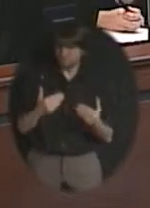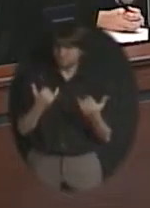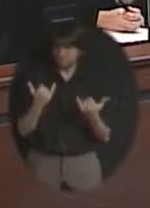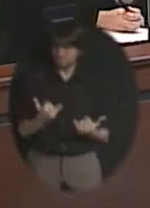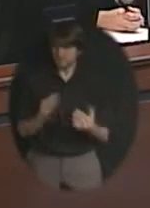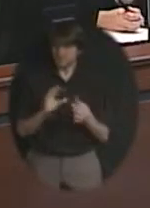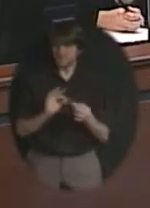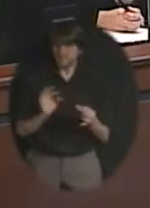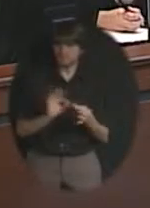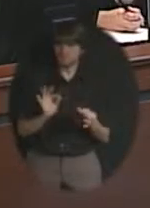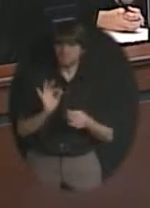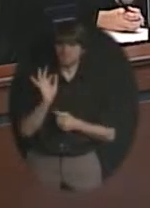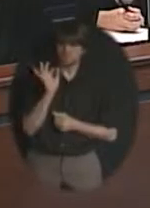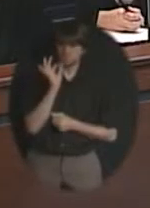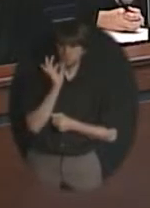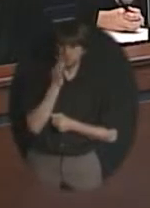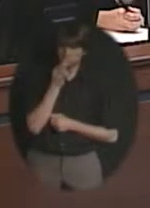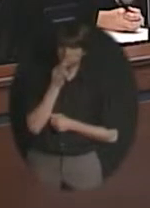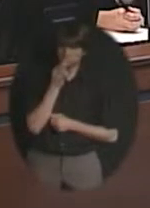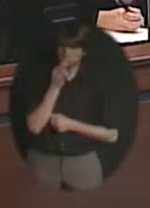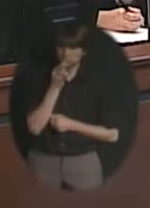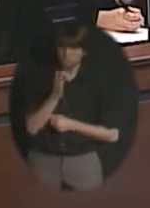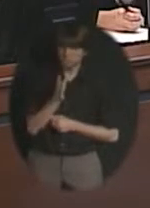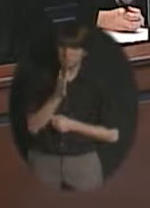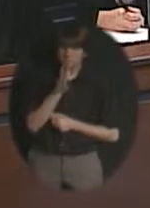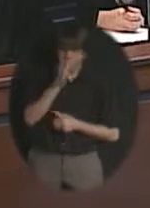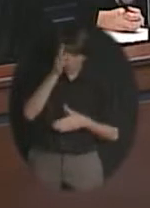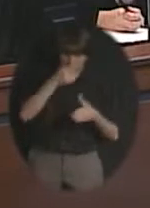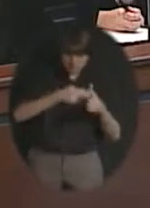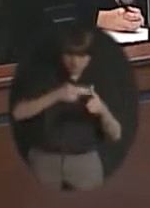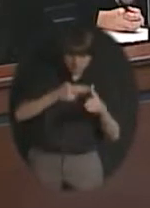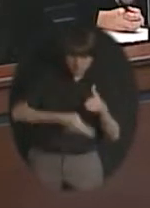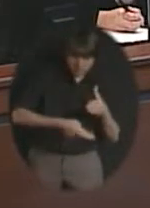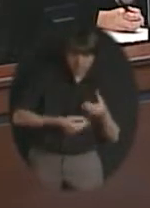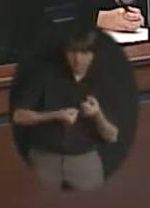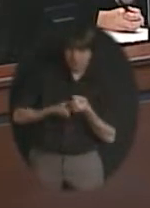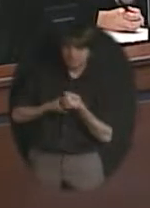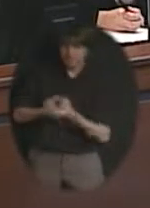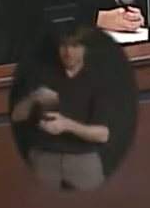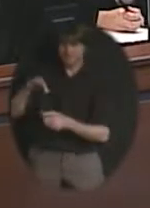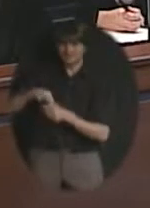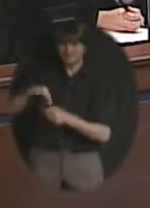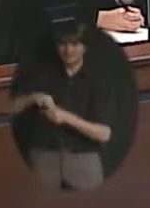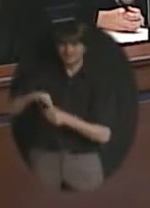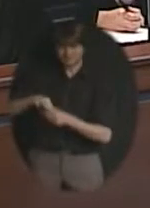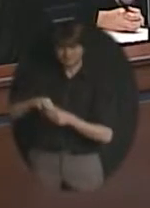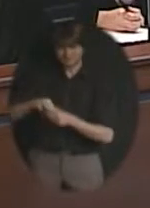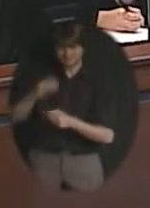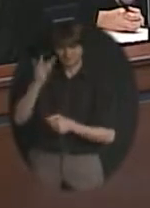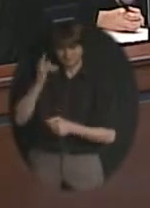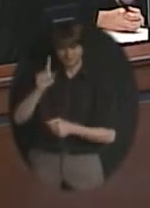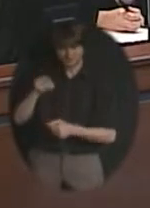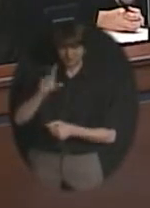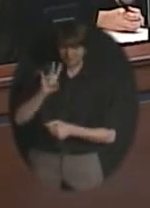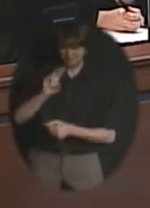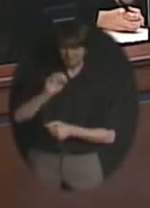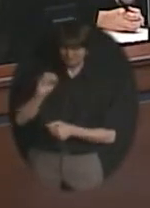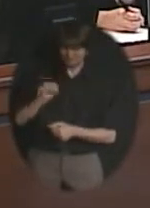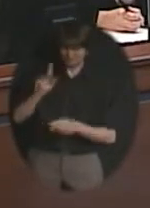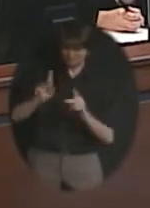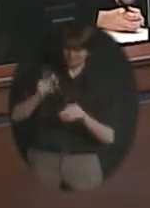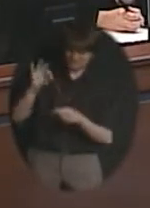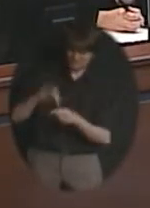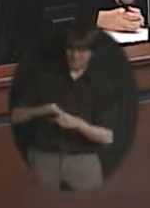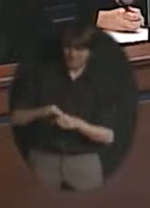way of translating those parental results into election turnout because we still had what only seven percent turnout and I think it's